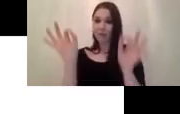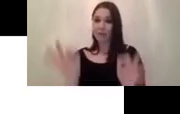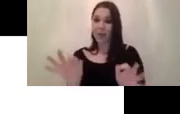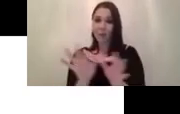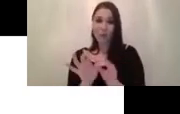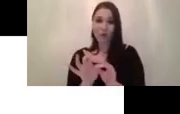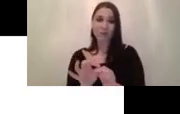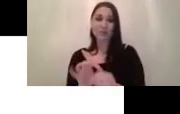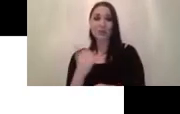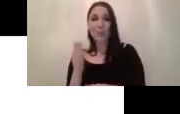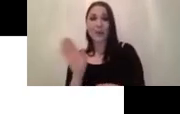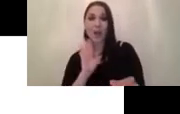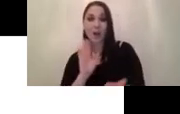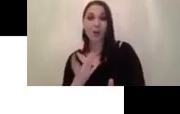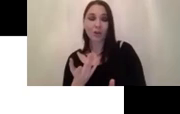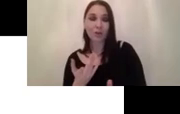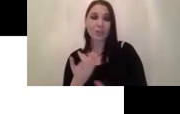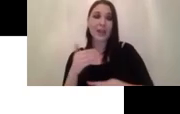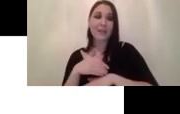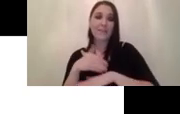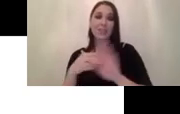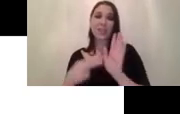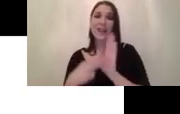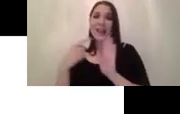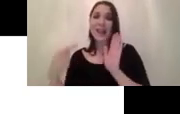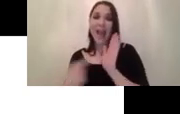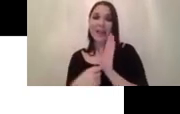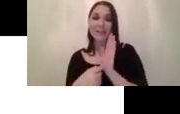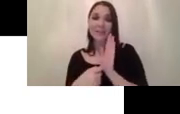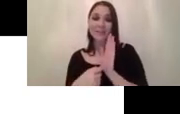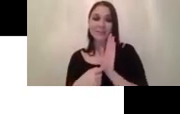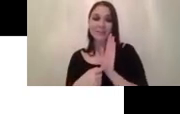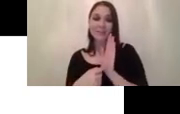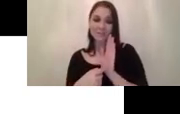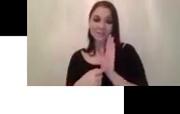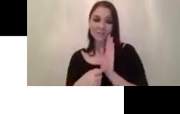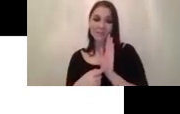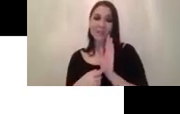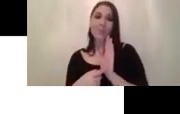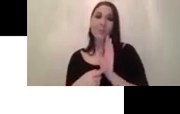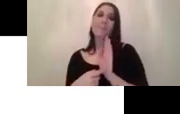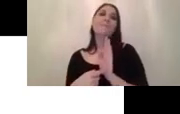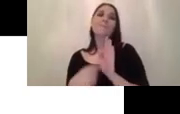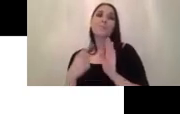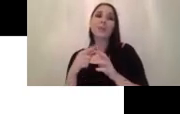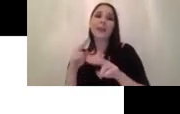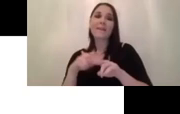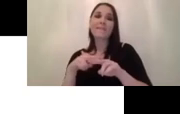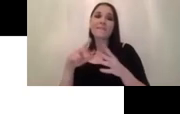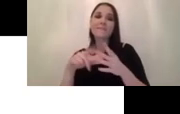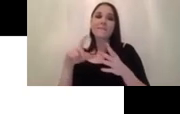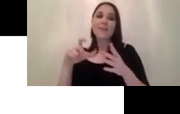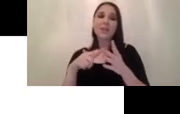you probably heard about efficient net method which is uh scaling a proposal compound scaling for the